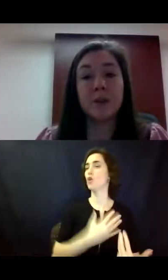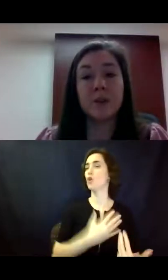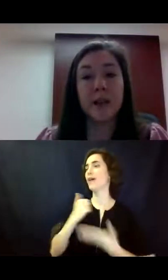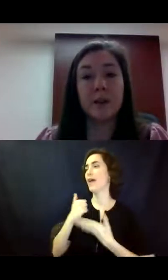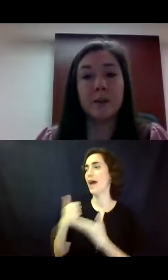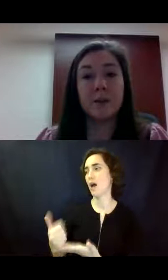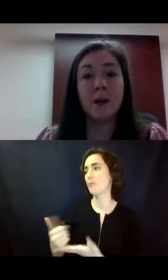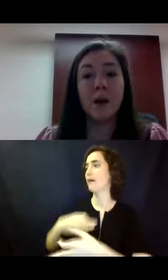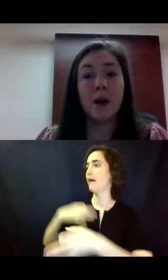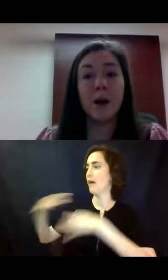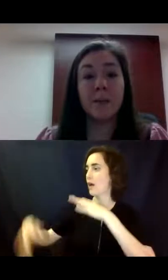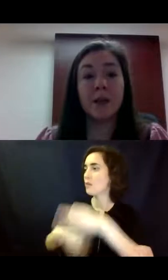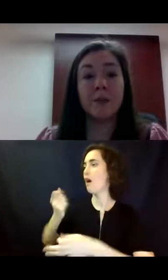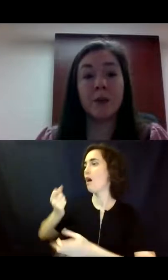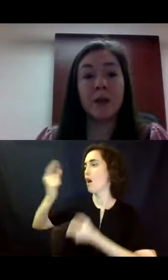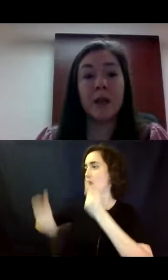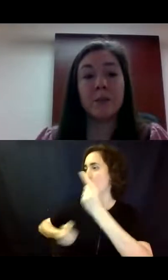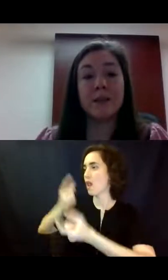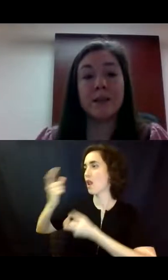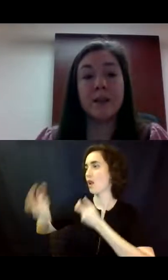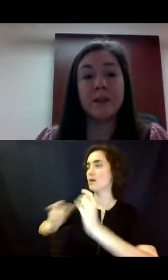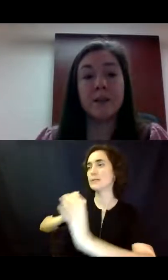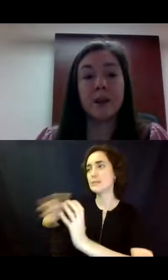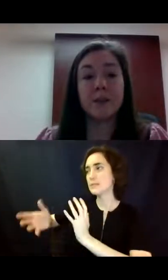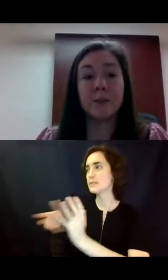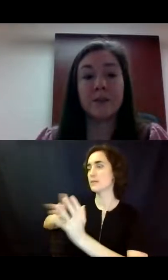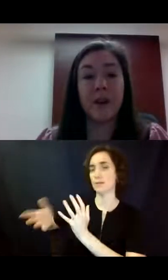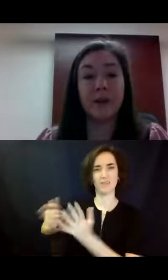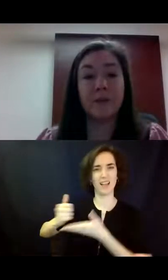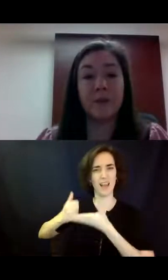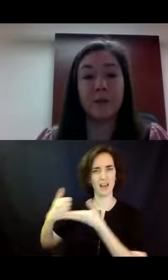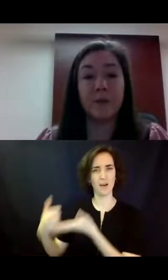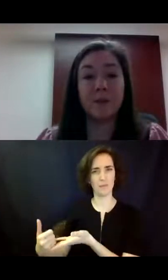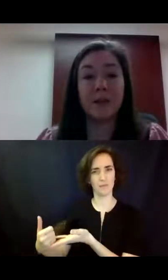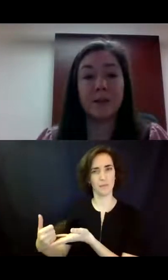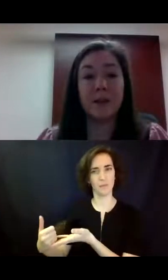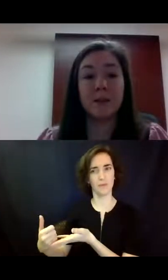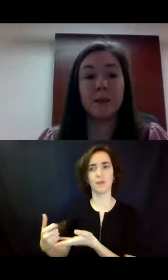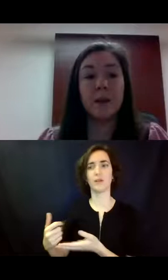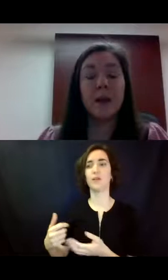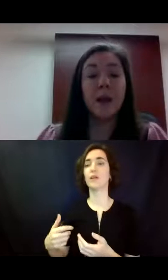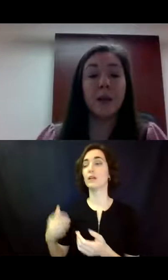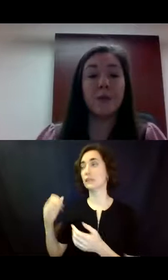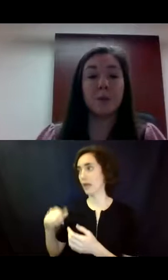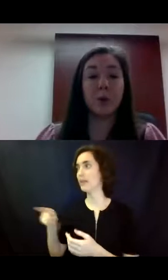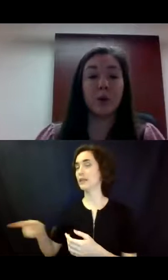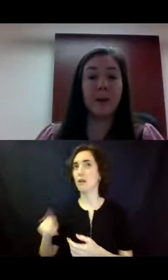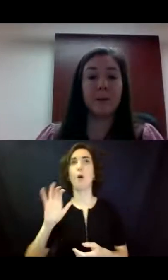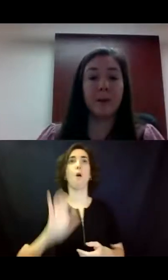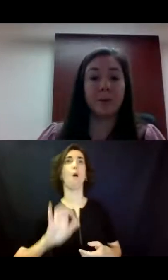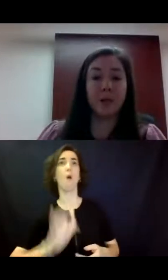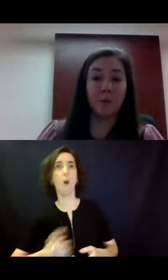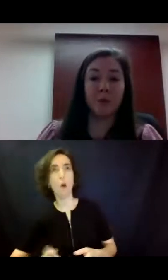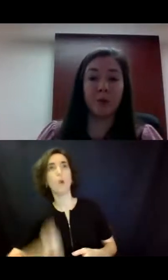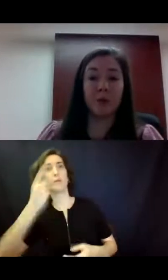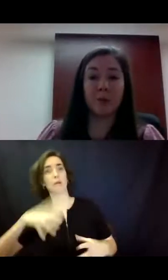better understand, um, and communicate what is needed, uh, to provide informed consent. And the supporter may